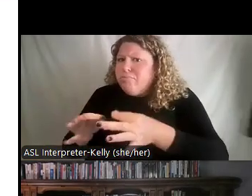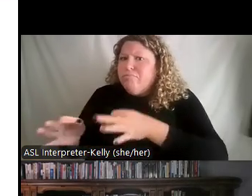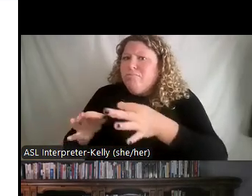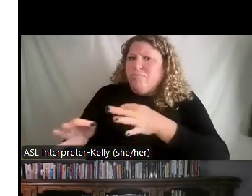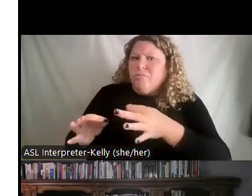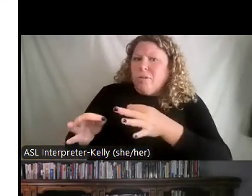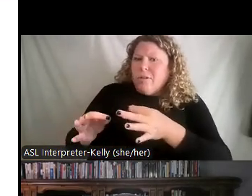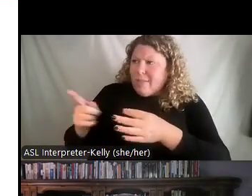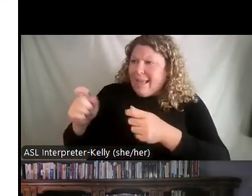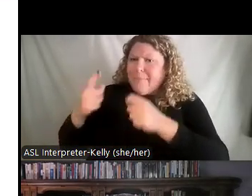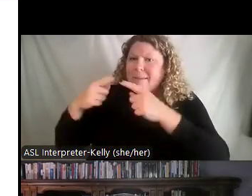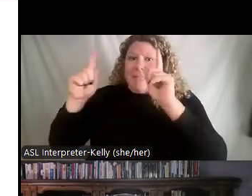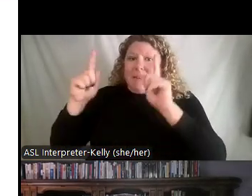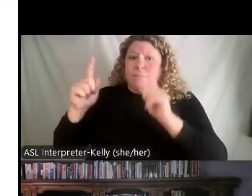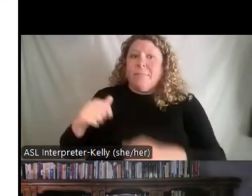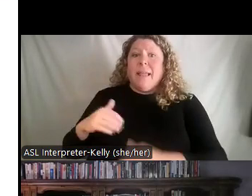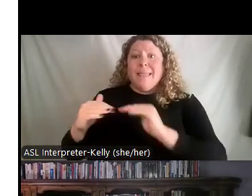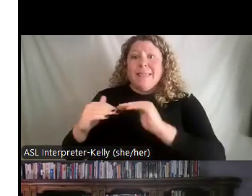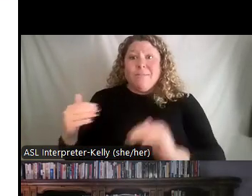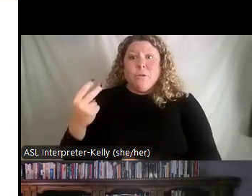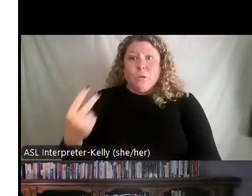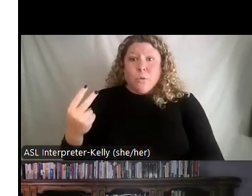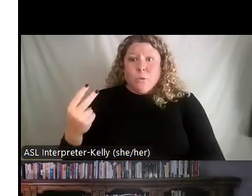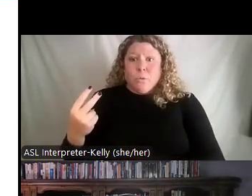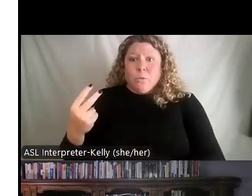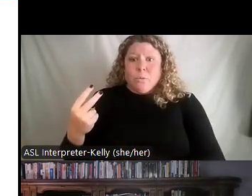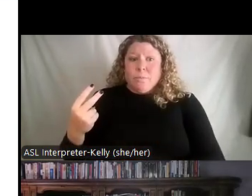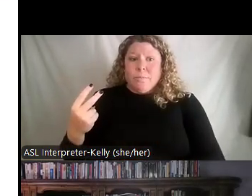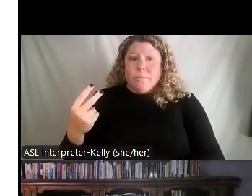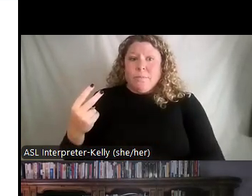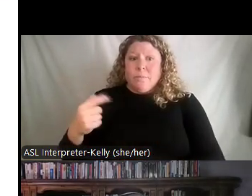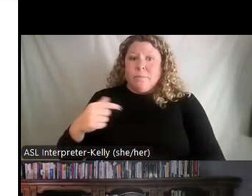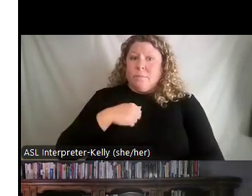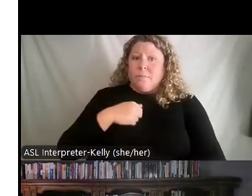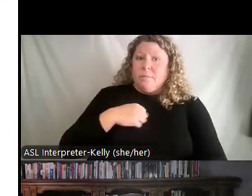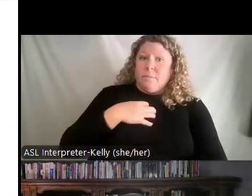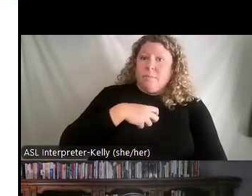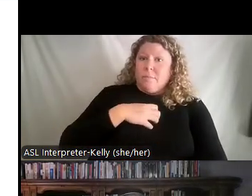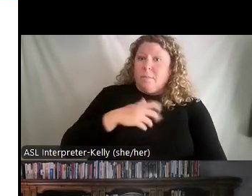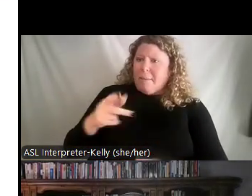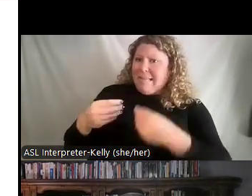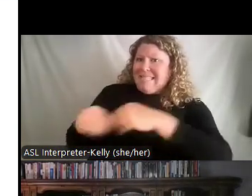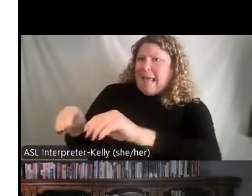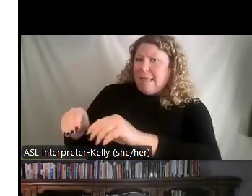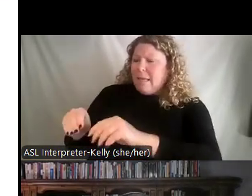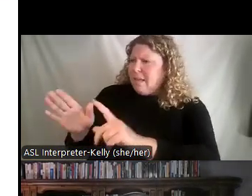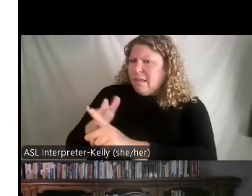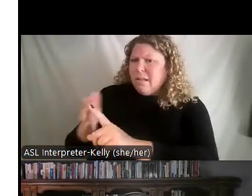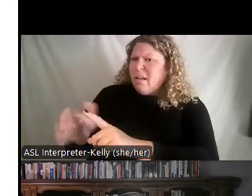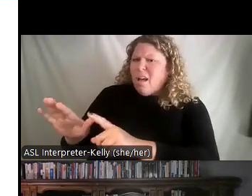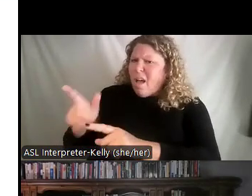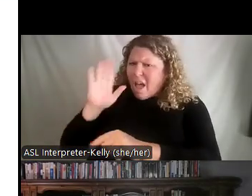successful. At a level two, what is effective is kind of maybe selling. Hey, I know you can do this.